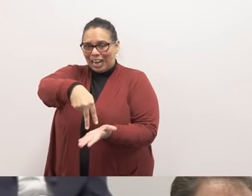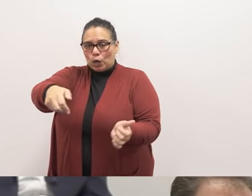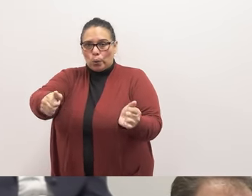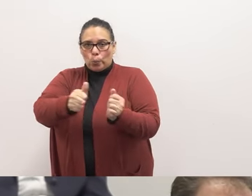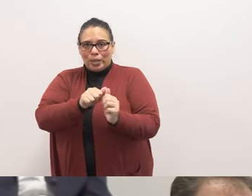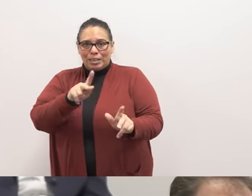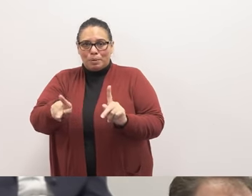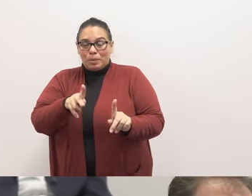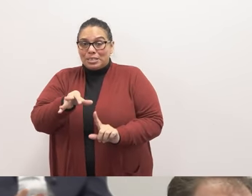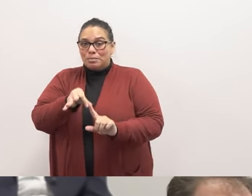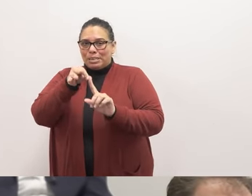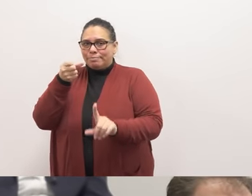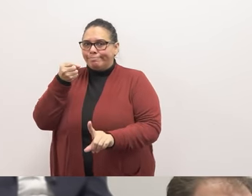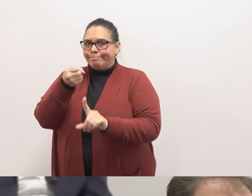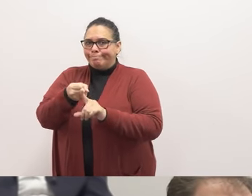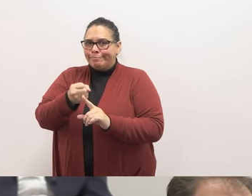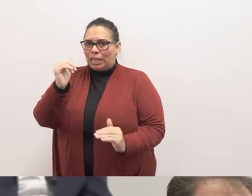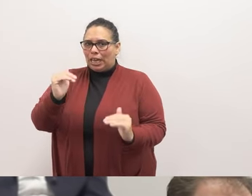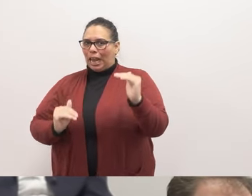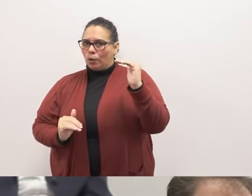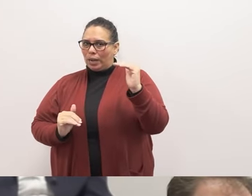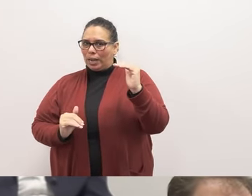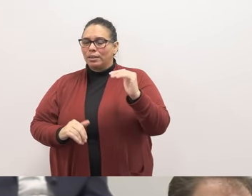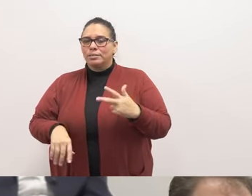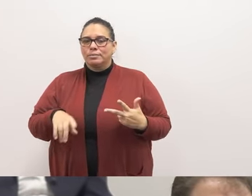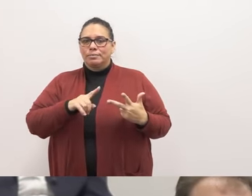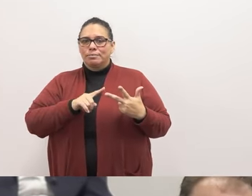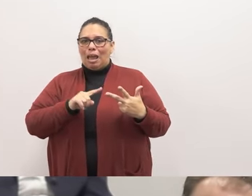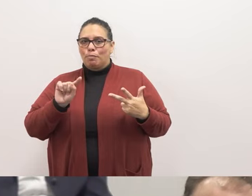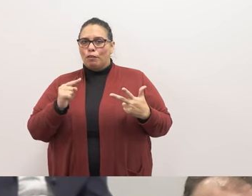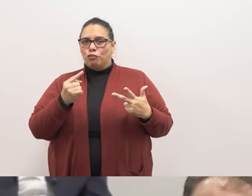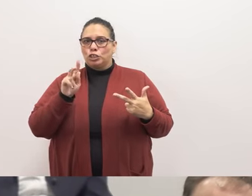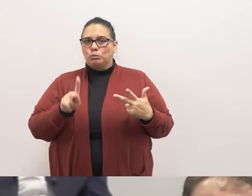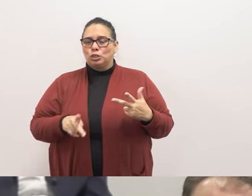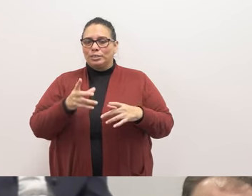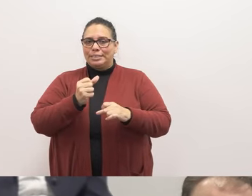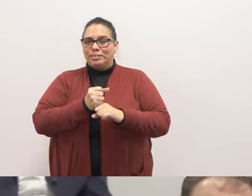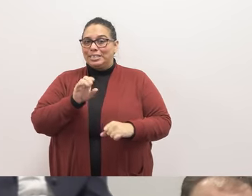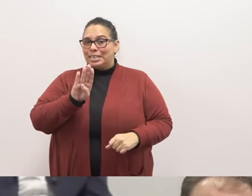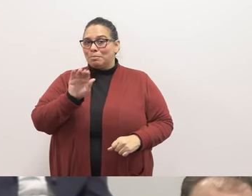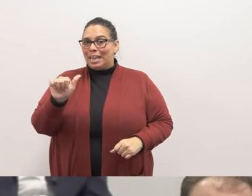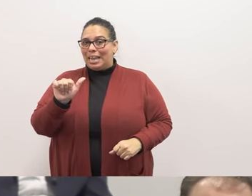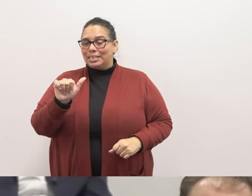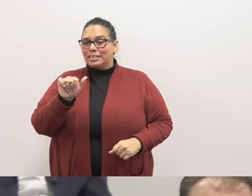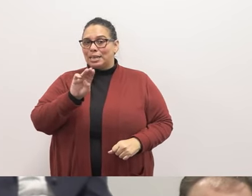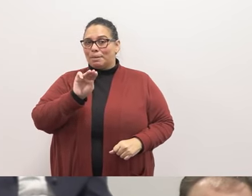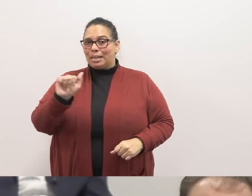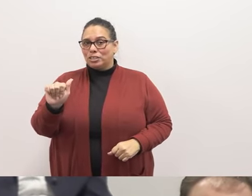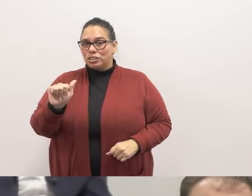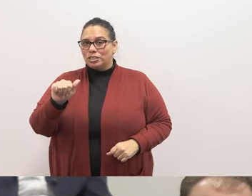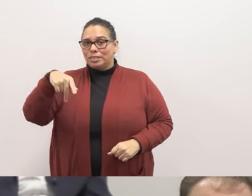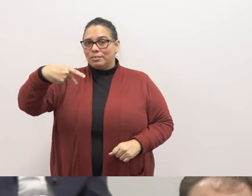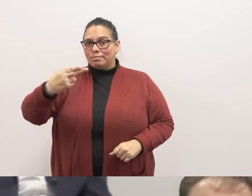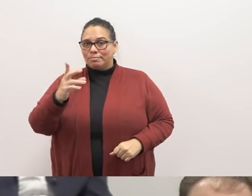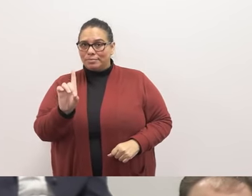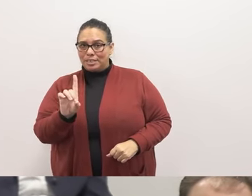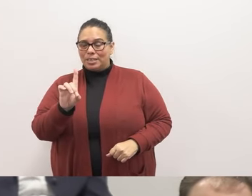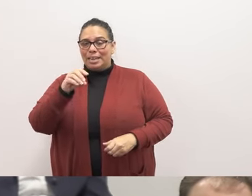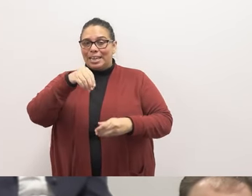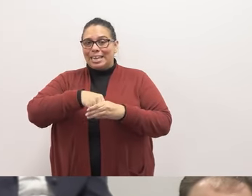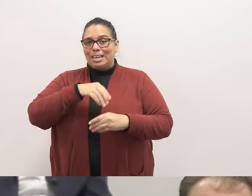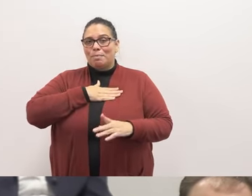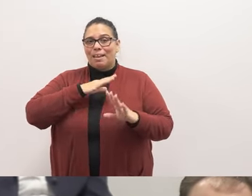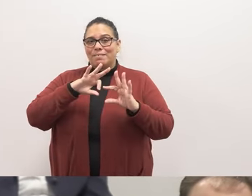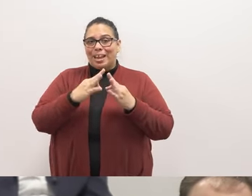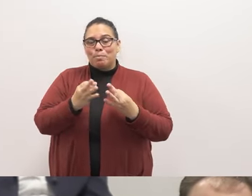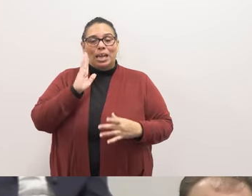inequities. And three, I am the first person to receive a bachelor's, a master's, and a doctorate degree in my family,